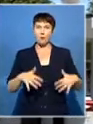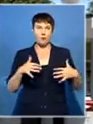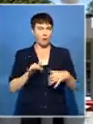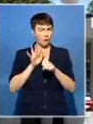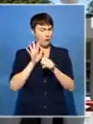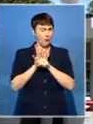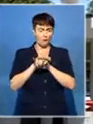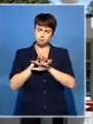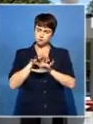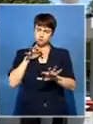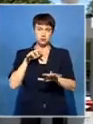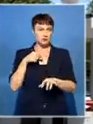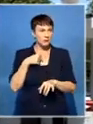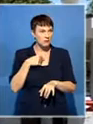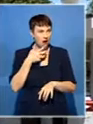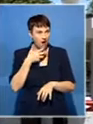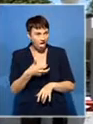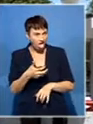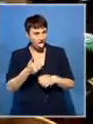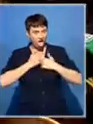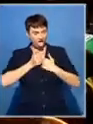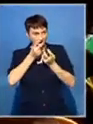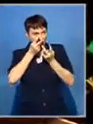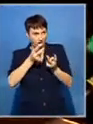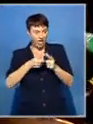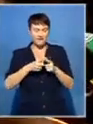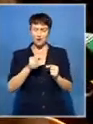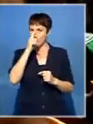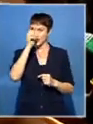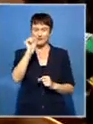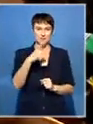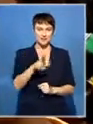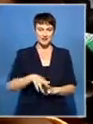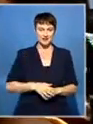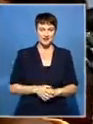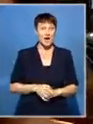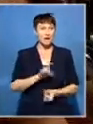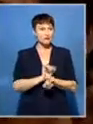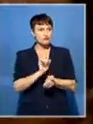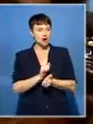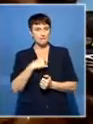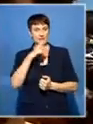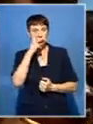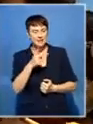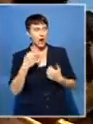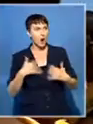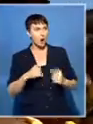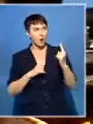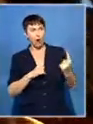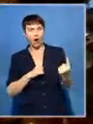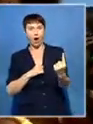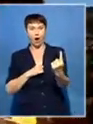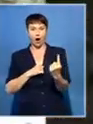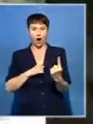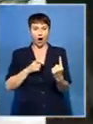couldn't believe in myself that I can see Mandela with my own eyes. When I look there at the prison, see Nelson Mandela is coming out of there and